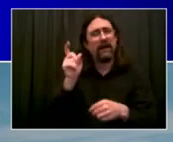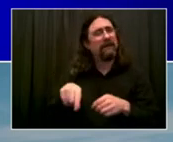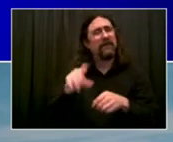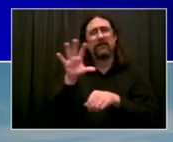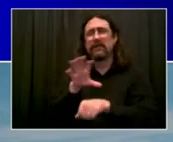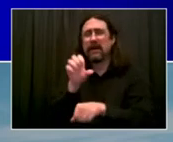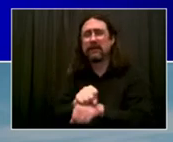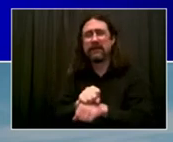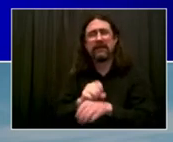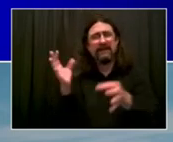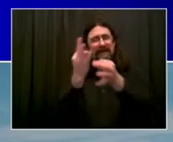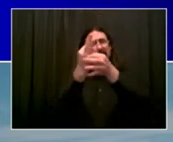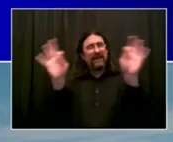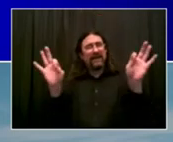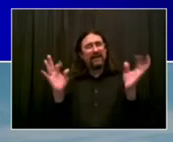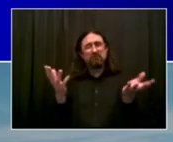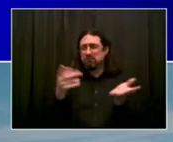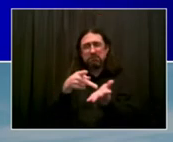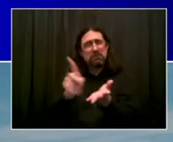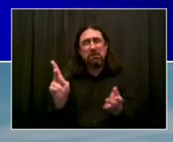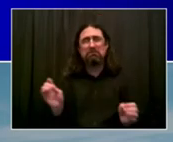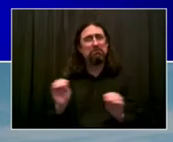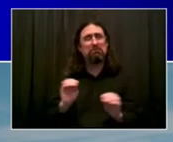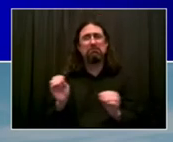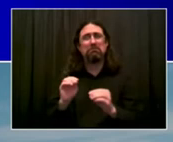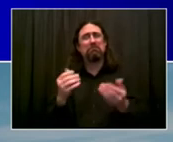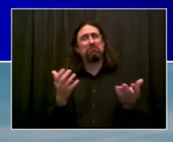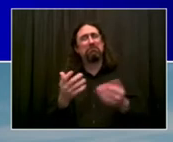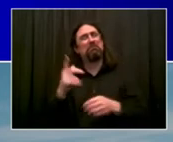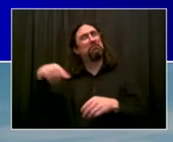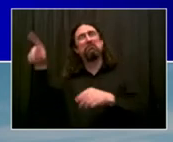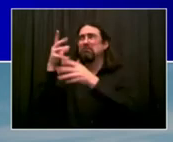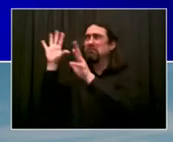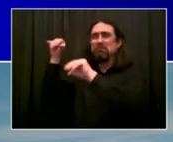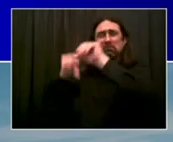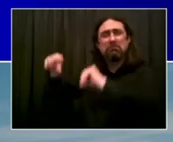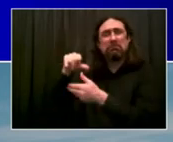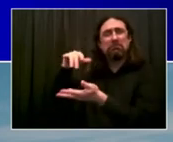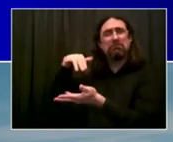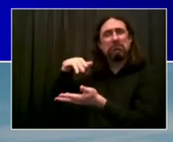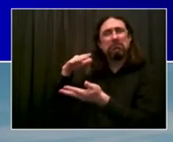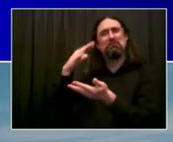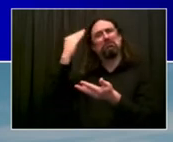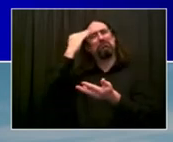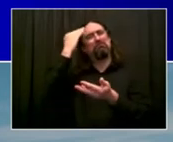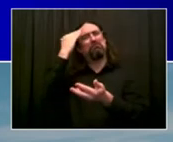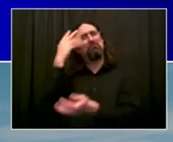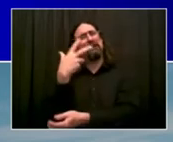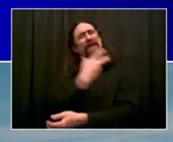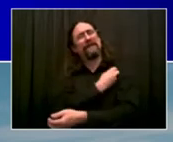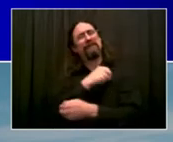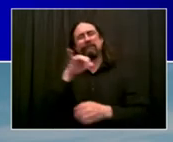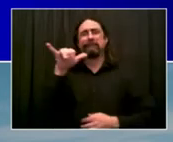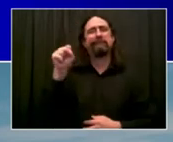about all those basic, smart health care measures we've been taught by our health care heroes. We can do this